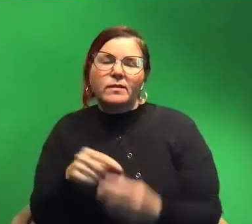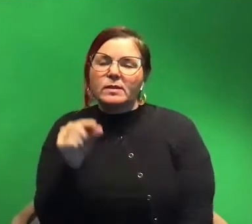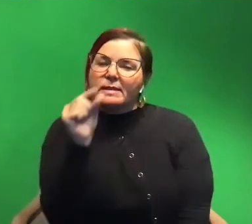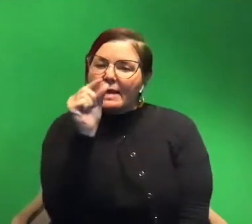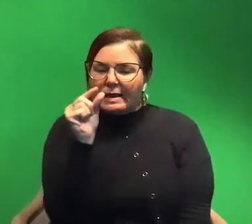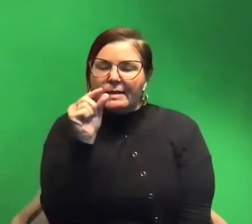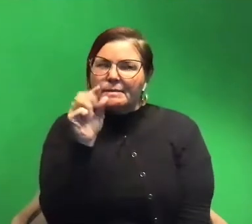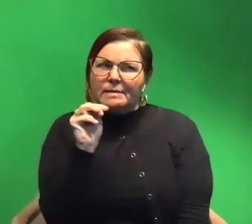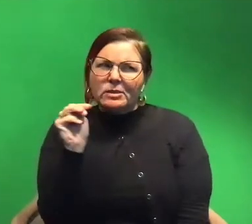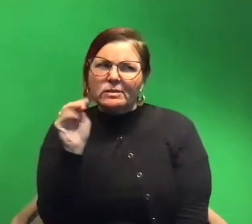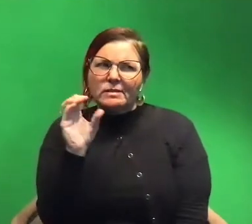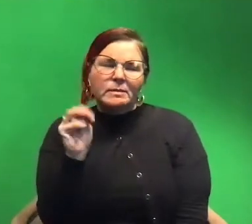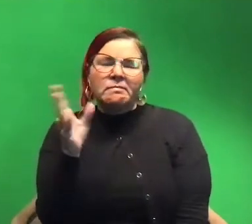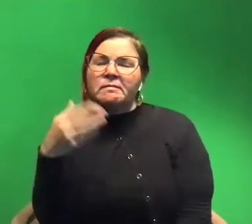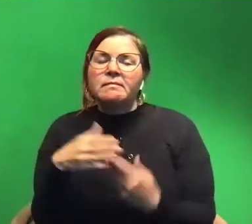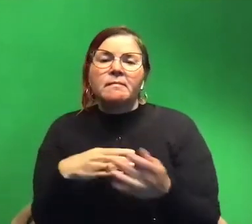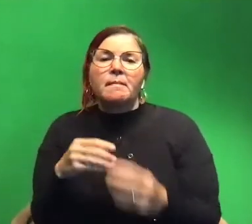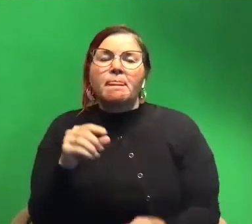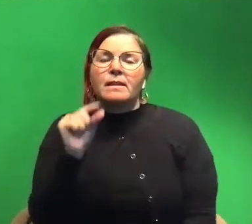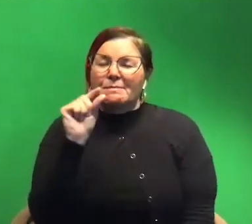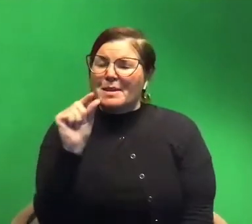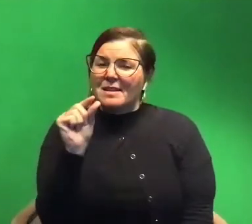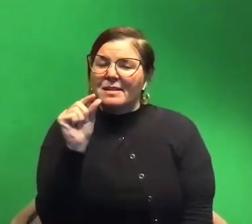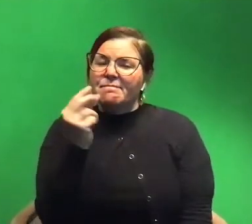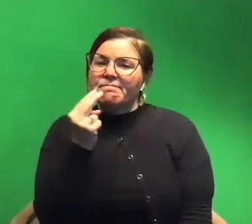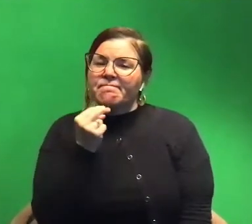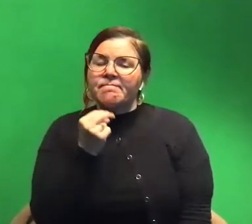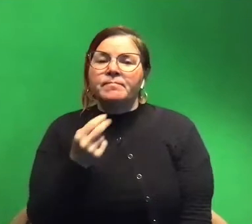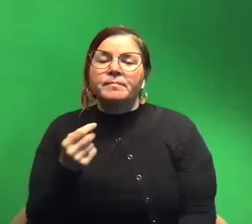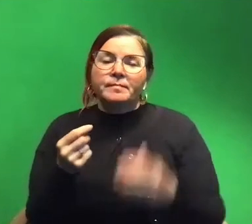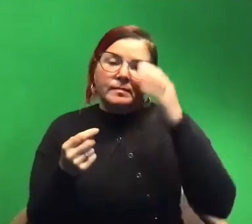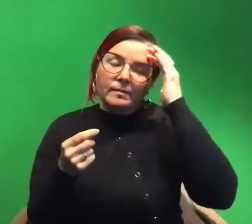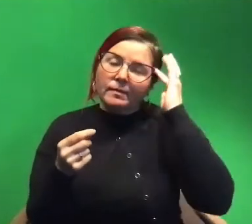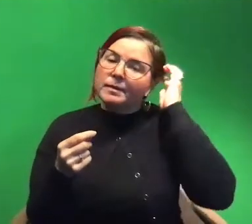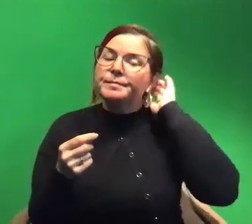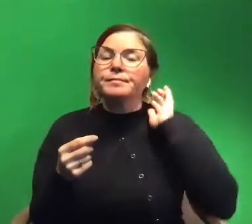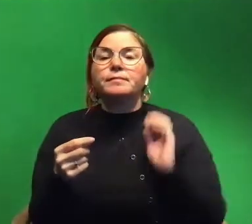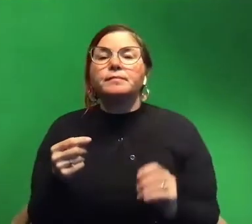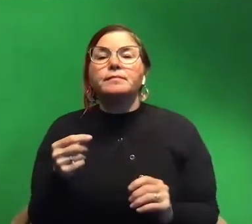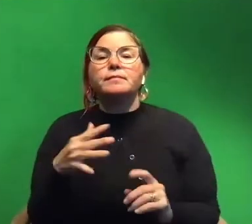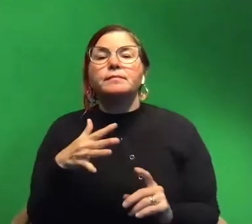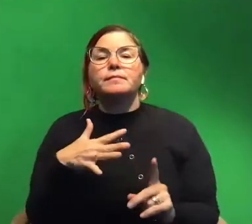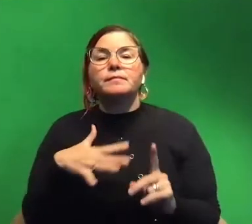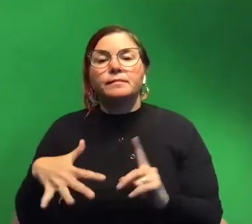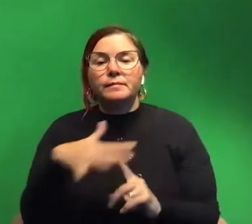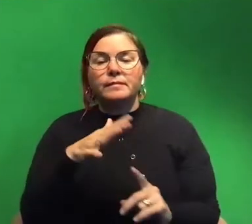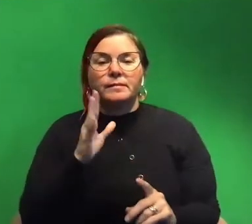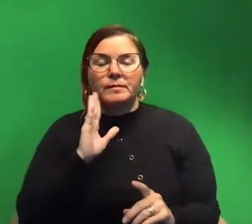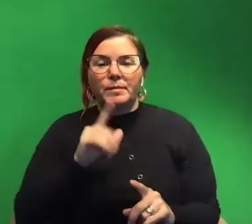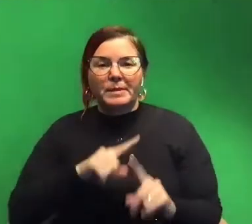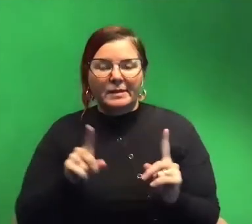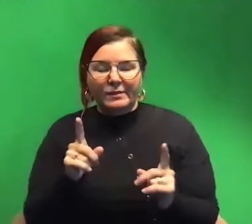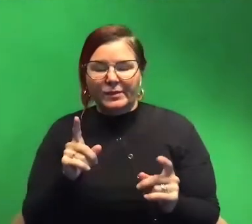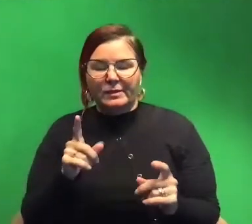Millimeters. So very very tiny little guys. So their ecology is gonna be different because they're that